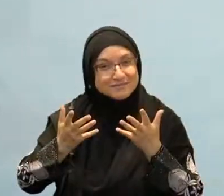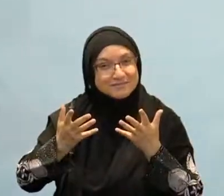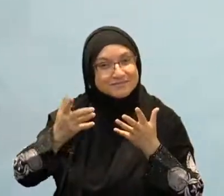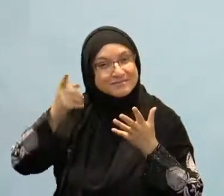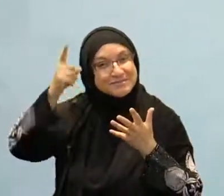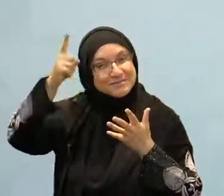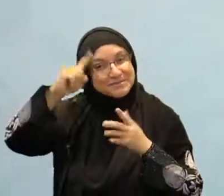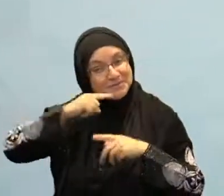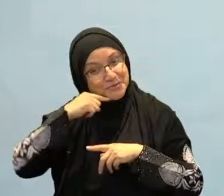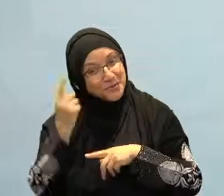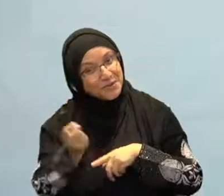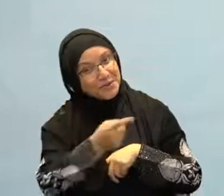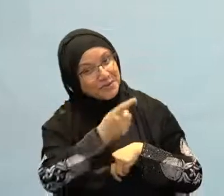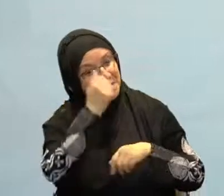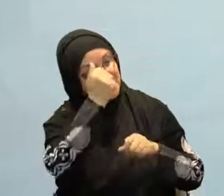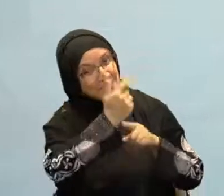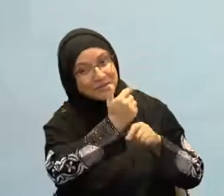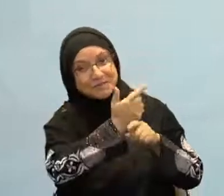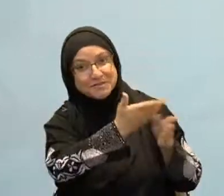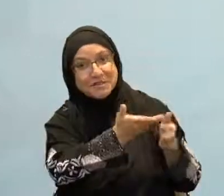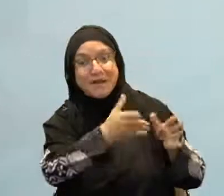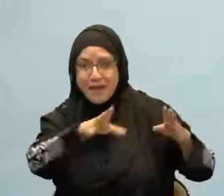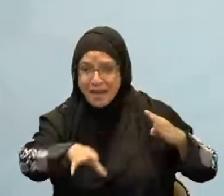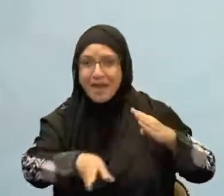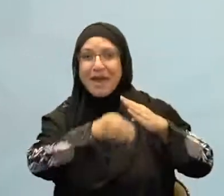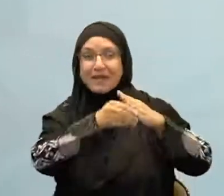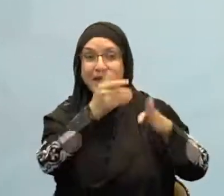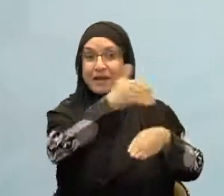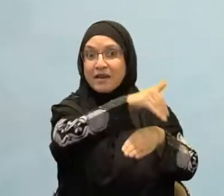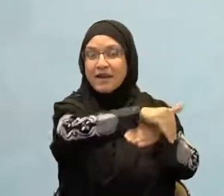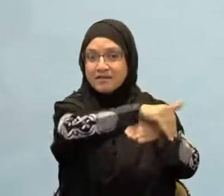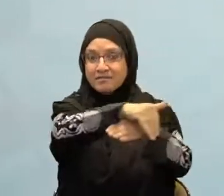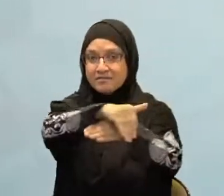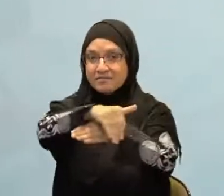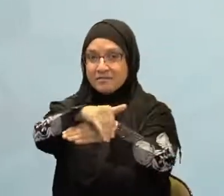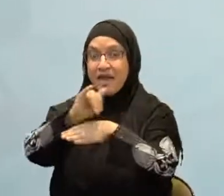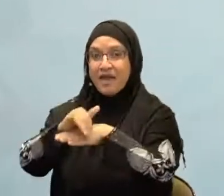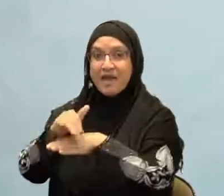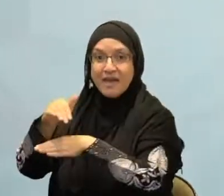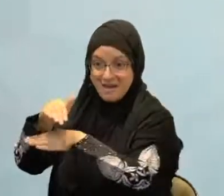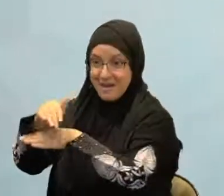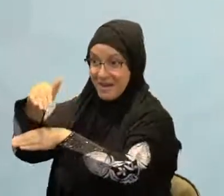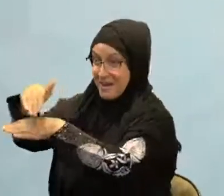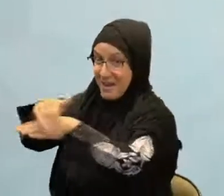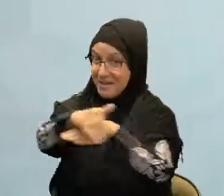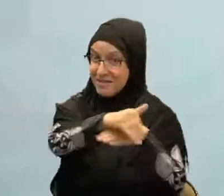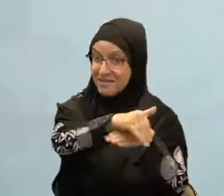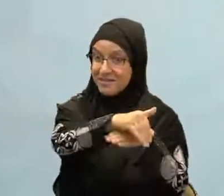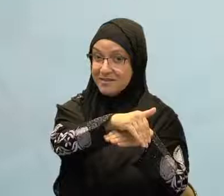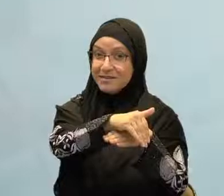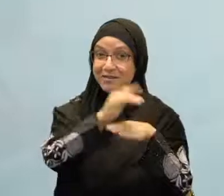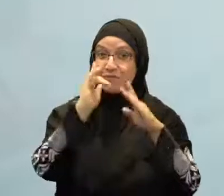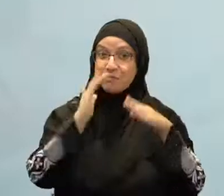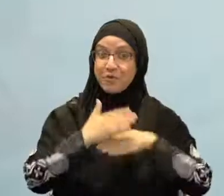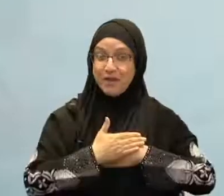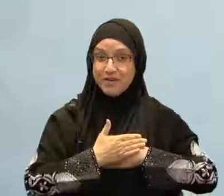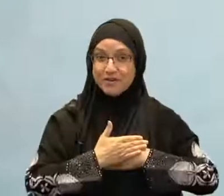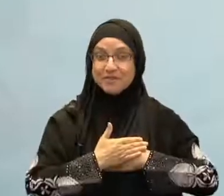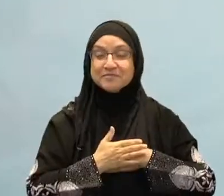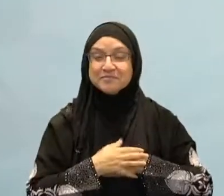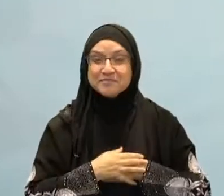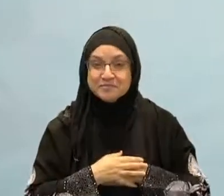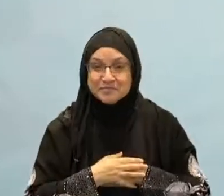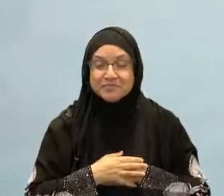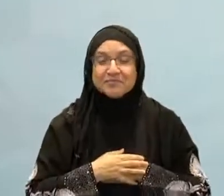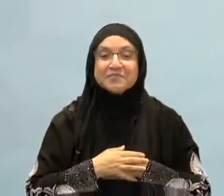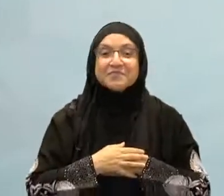still would pray until his feet would swell. And of course, many of the companions would maintain that habit. And there was a wisdom to that. That when